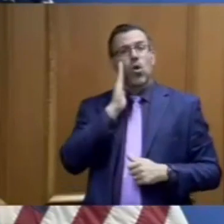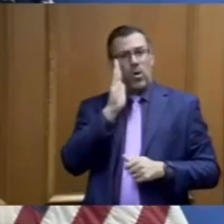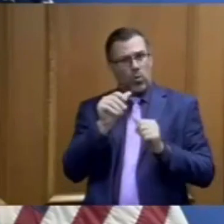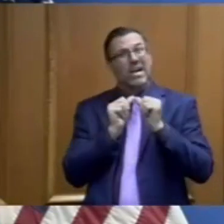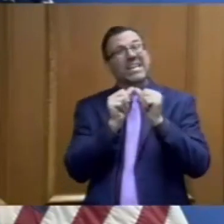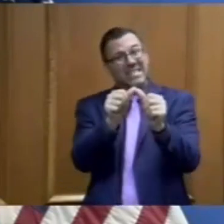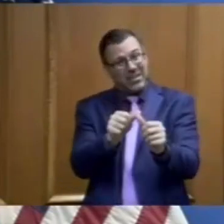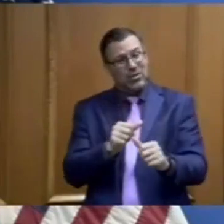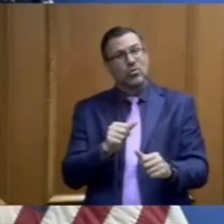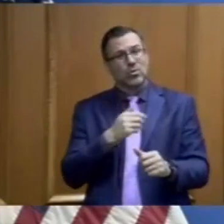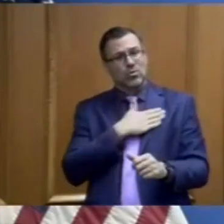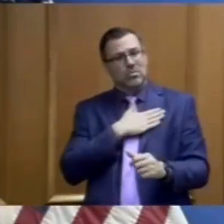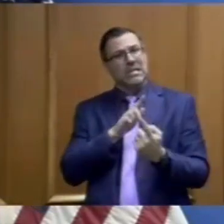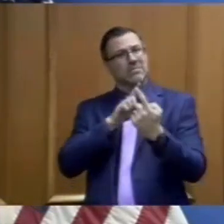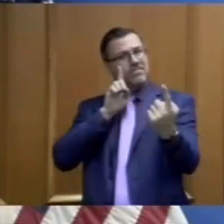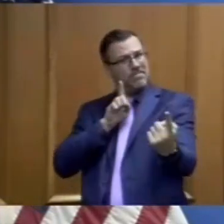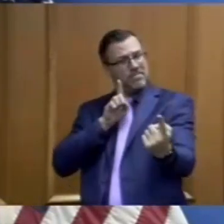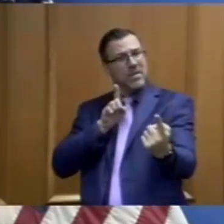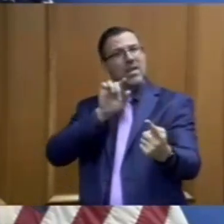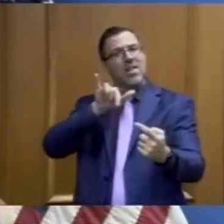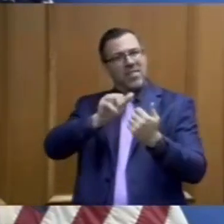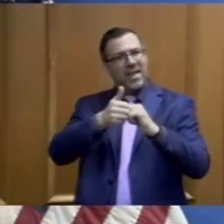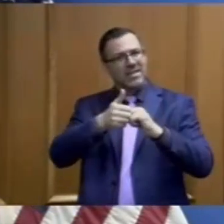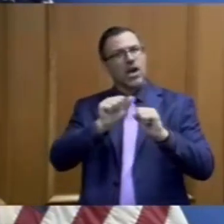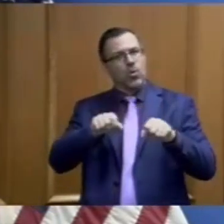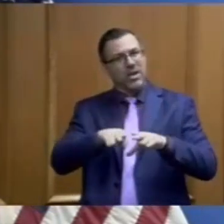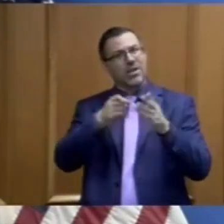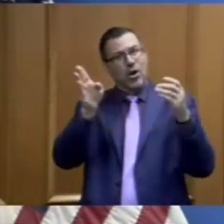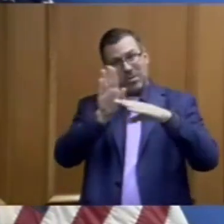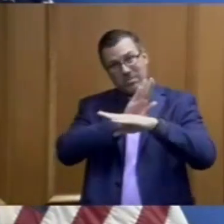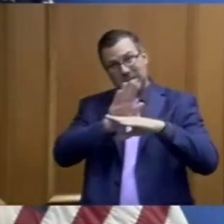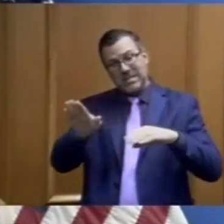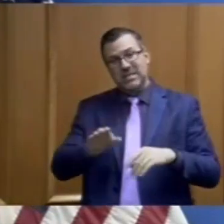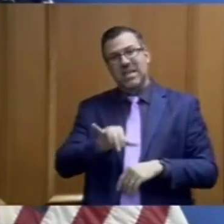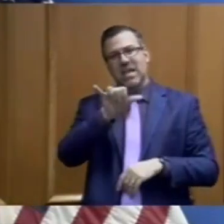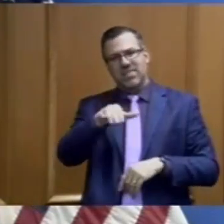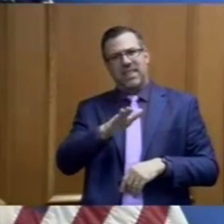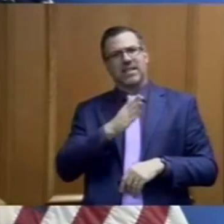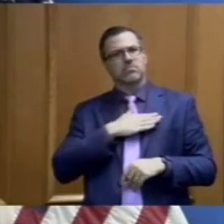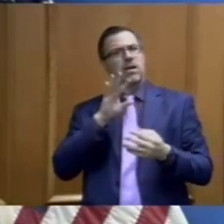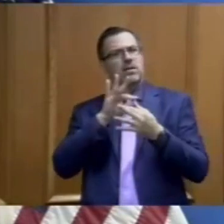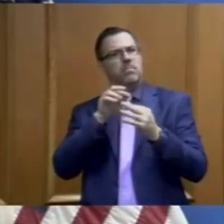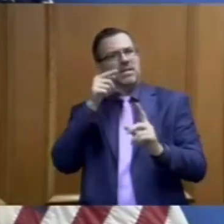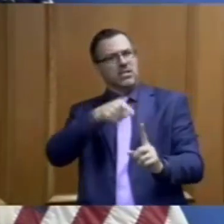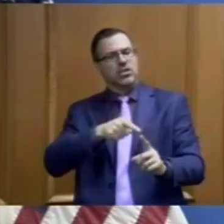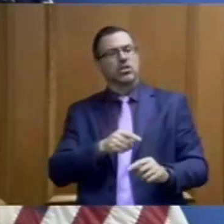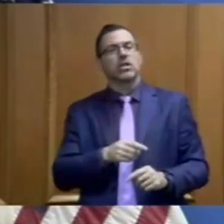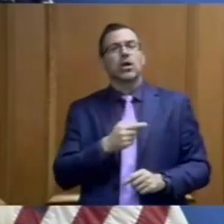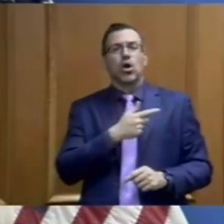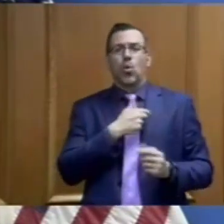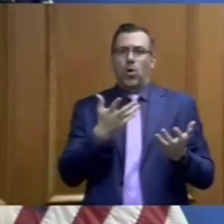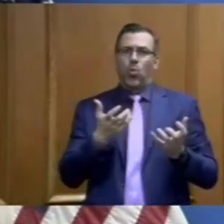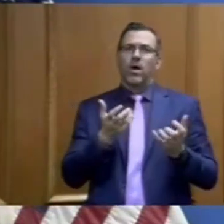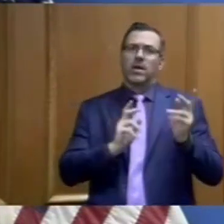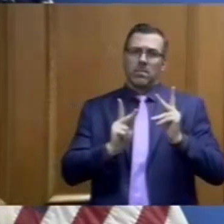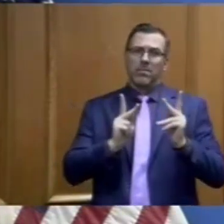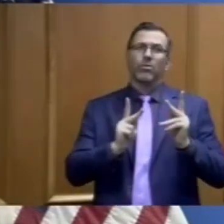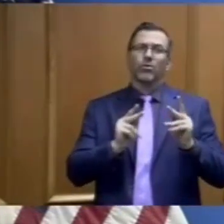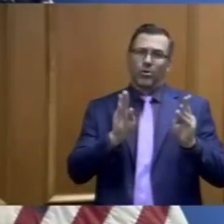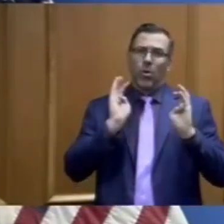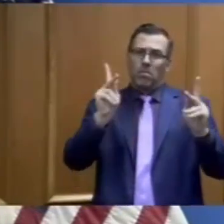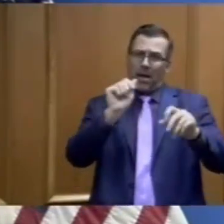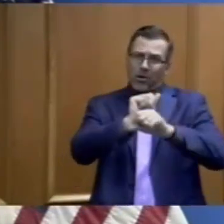distancing going forward because that's the way we can safely open businesses. That's the message, is we want to allow people to work,